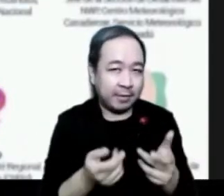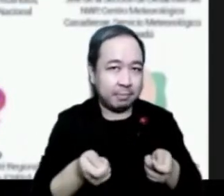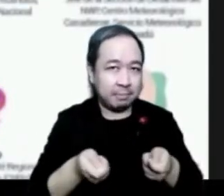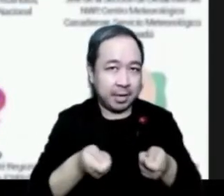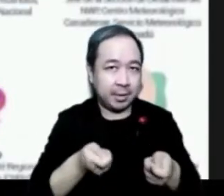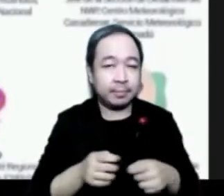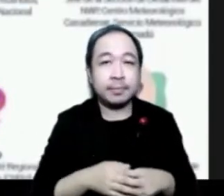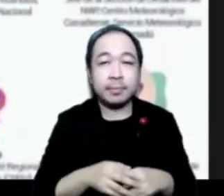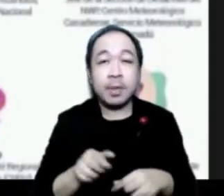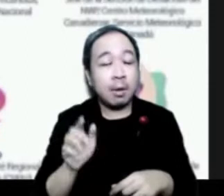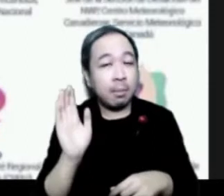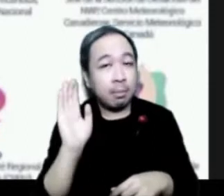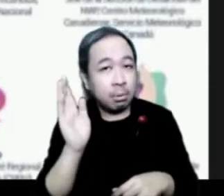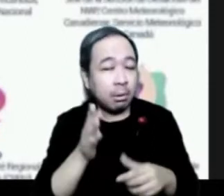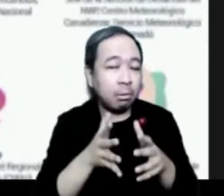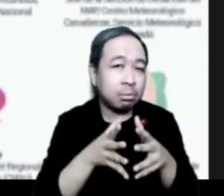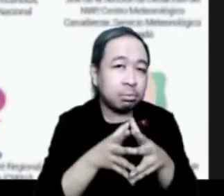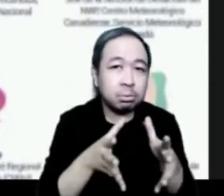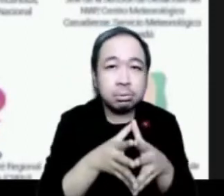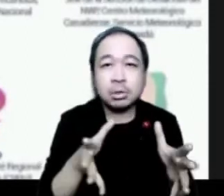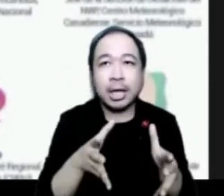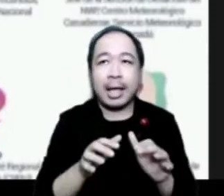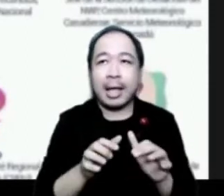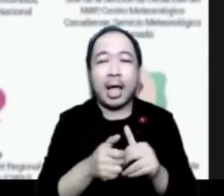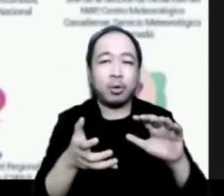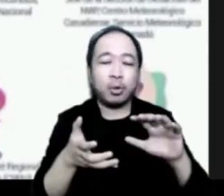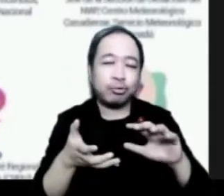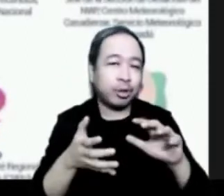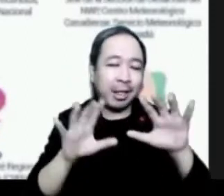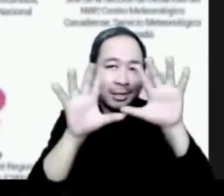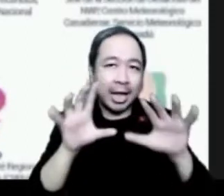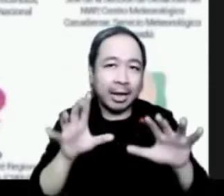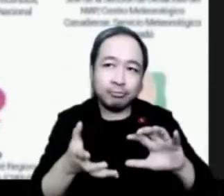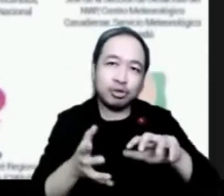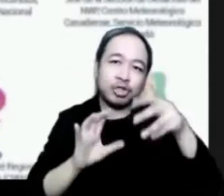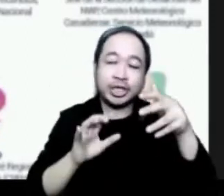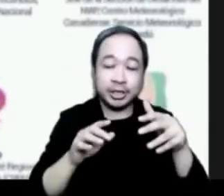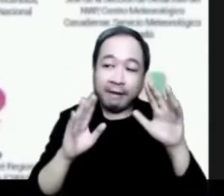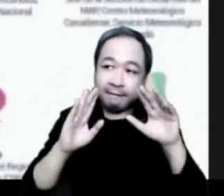wildfires in Latin America and the Caribbean. Peter, welcome, the floor is yours.